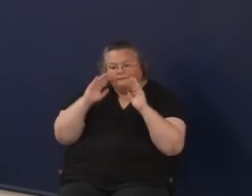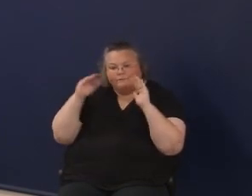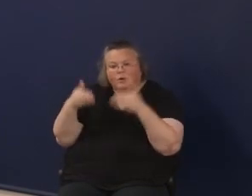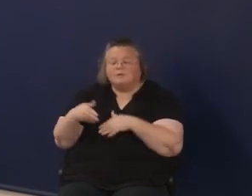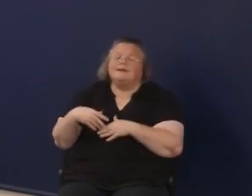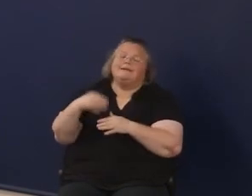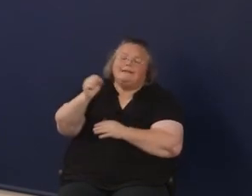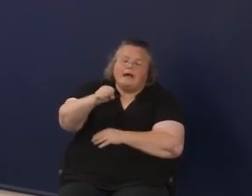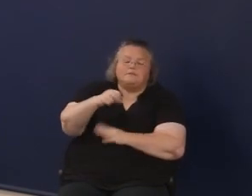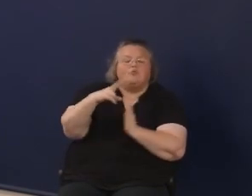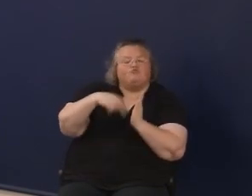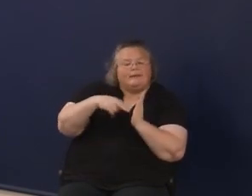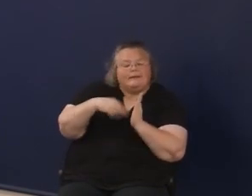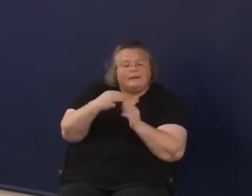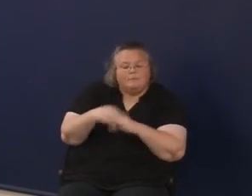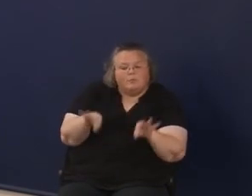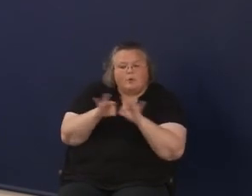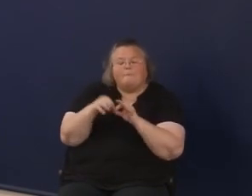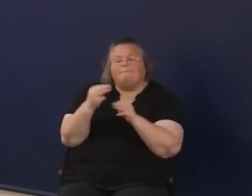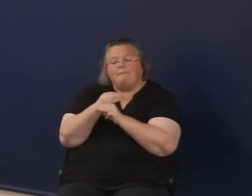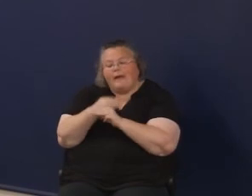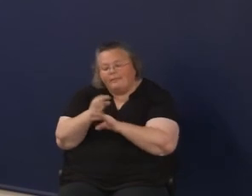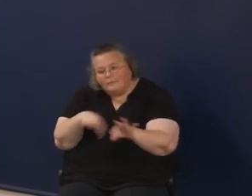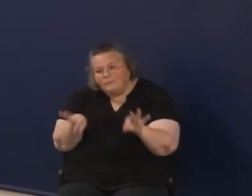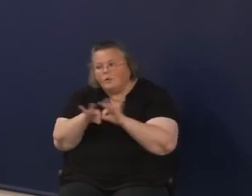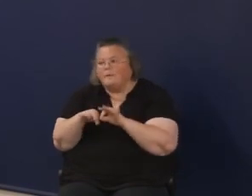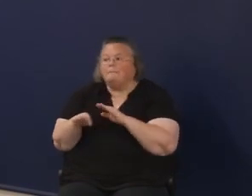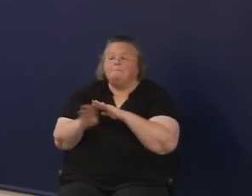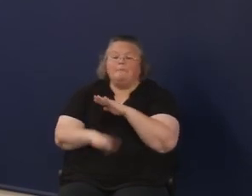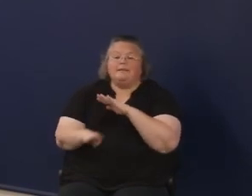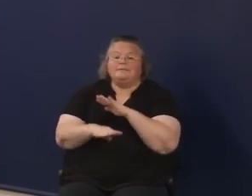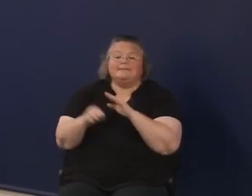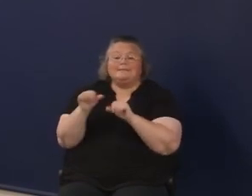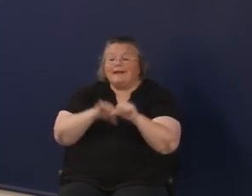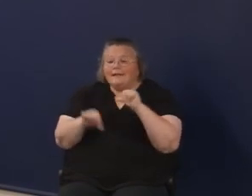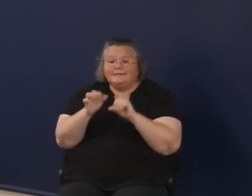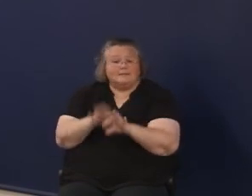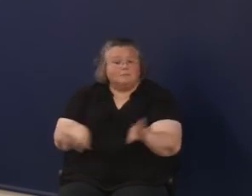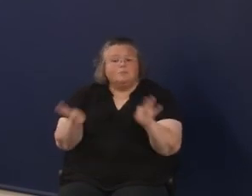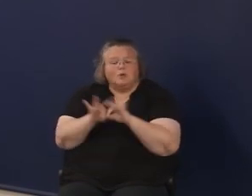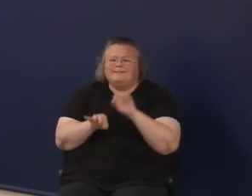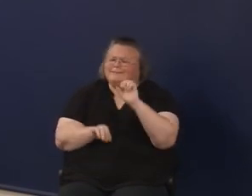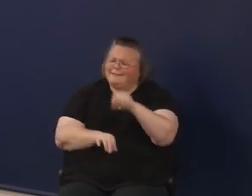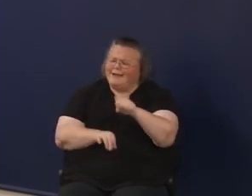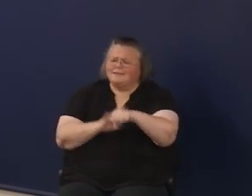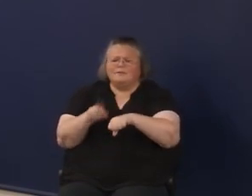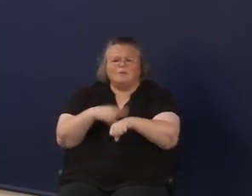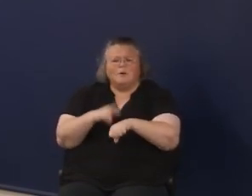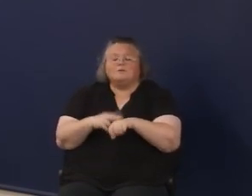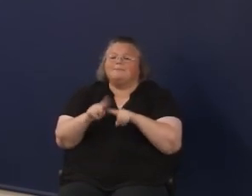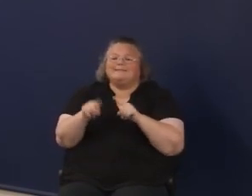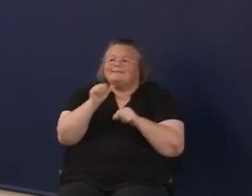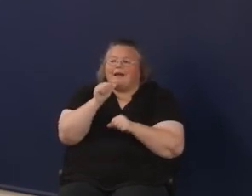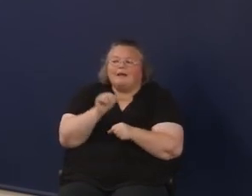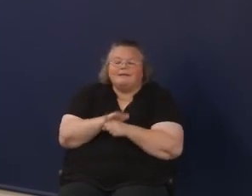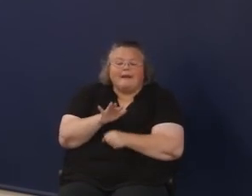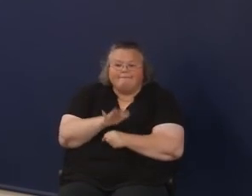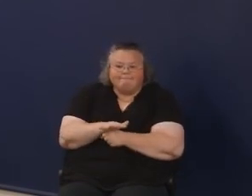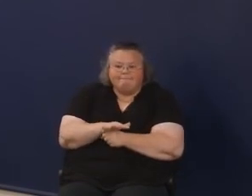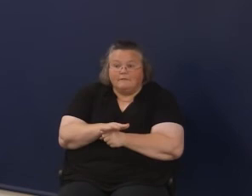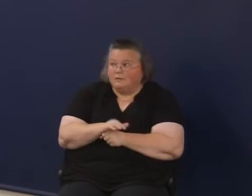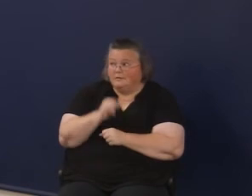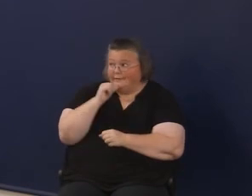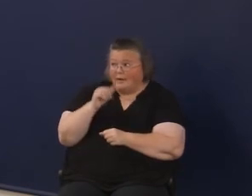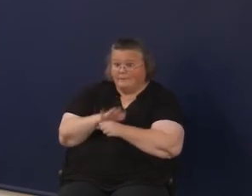Reading is important. Math is important. Basic science concepts are important. Well, of course they're. But they're not enough. They haven't been enough